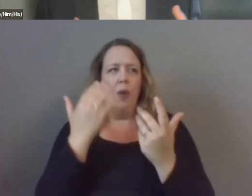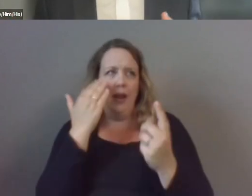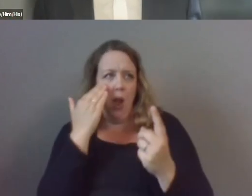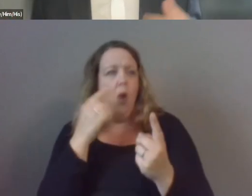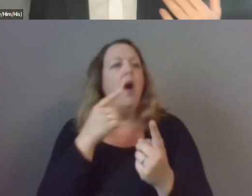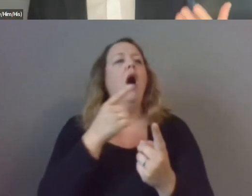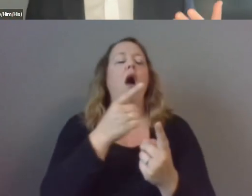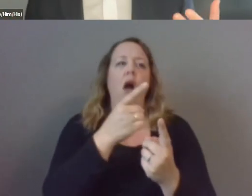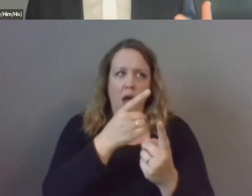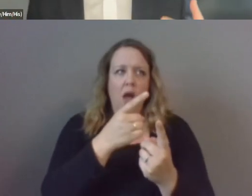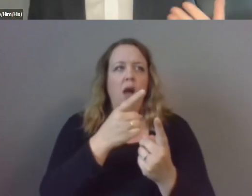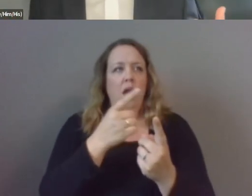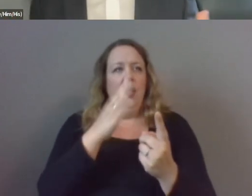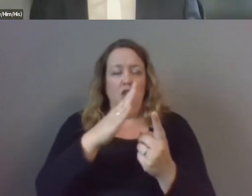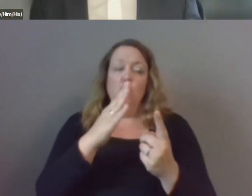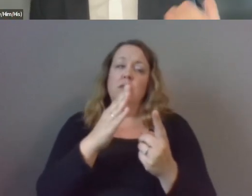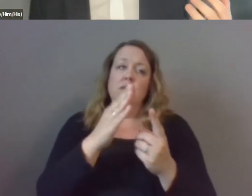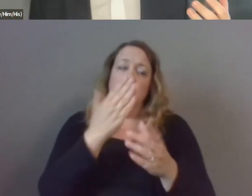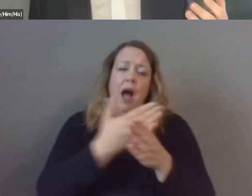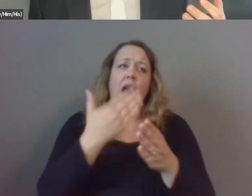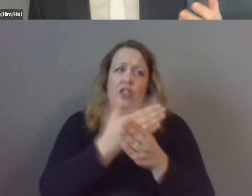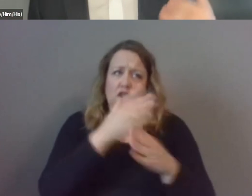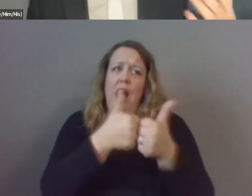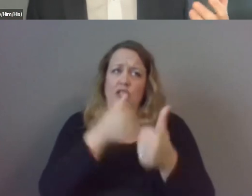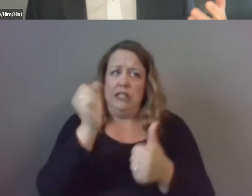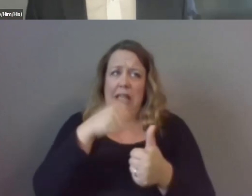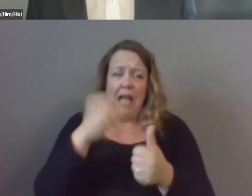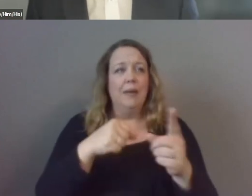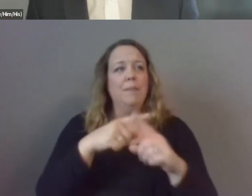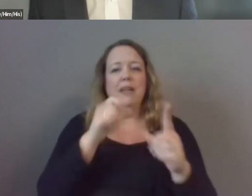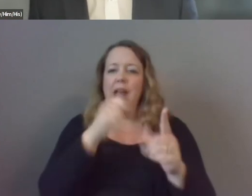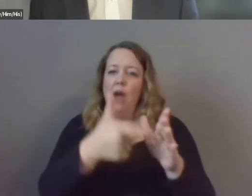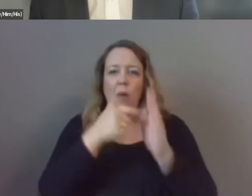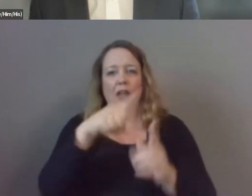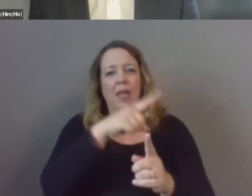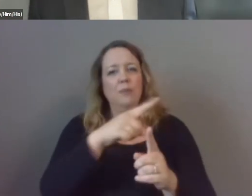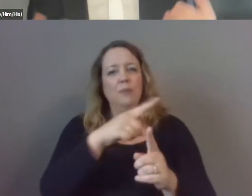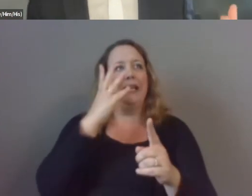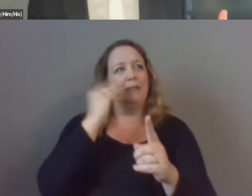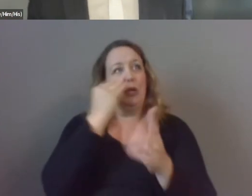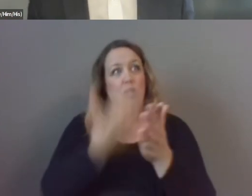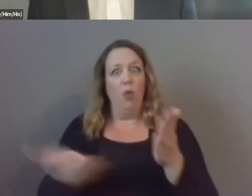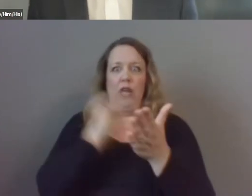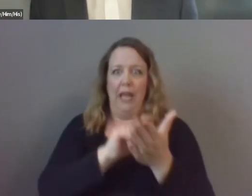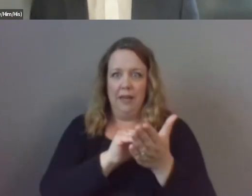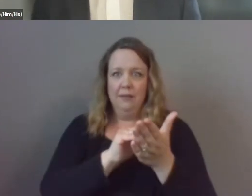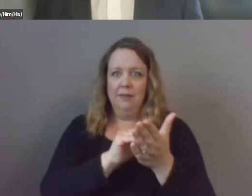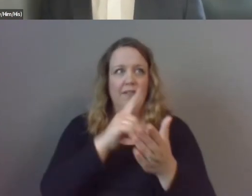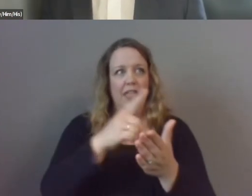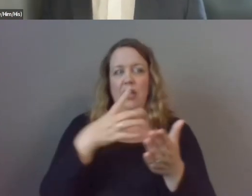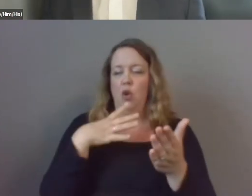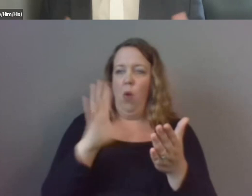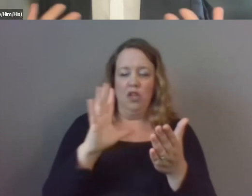while not requiring them to re-experience the the situation if they don't want to i think this step requires the most